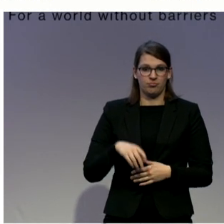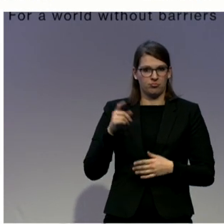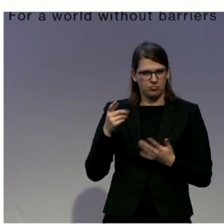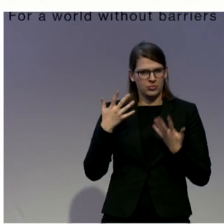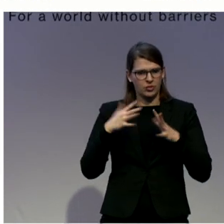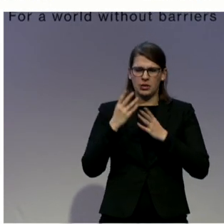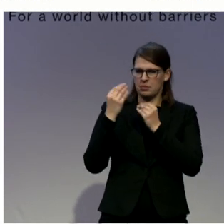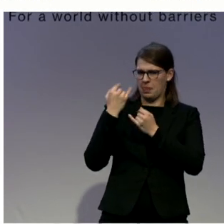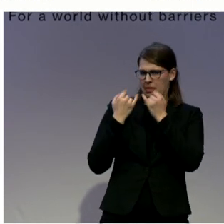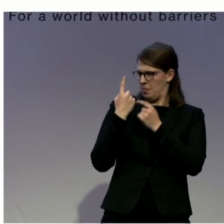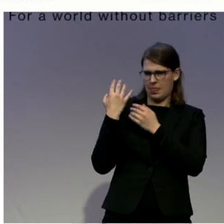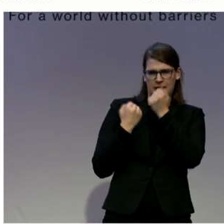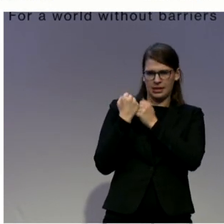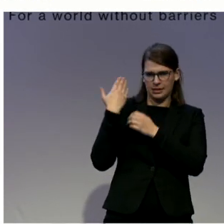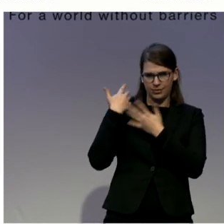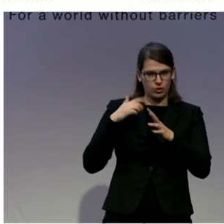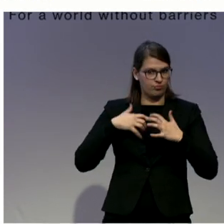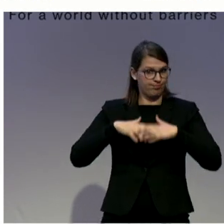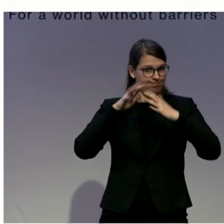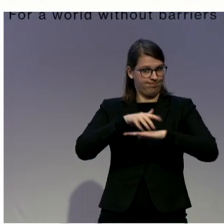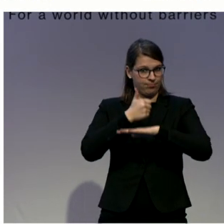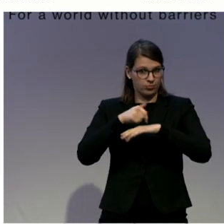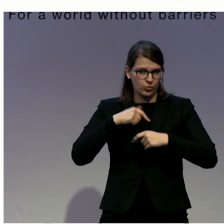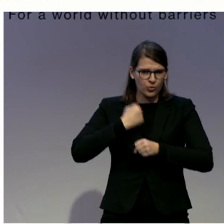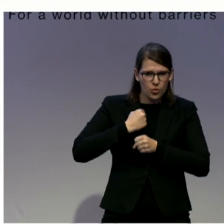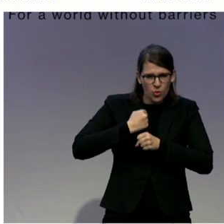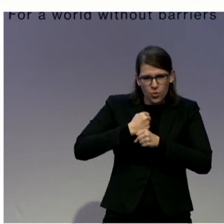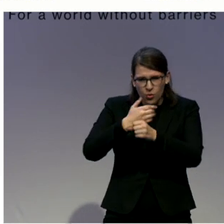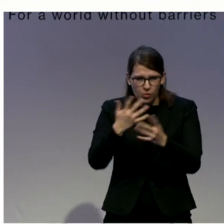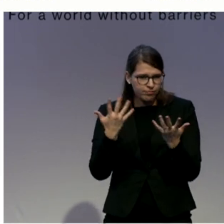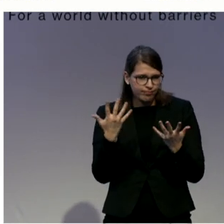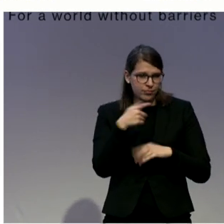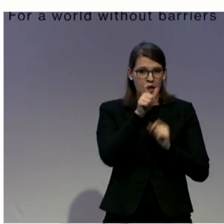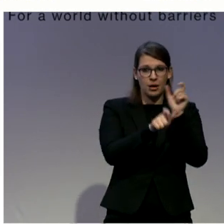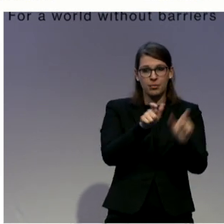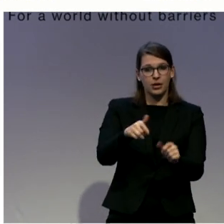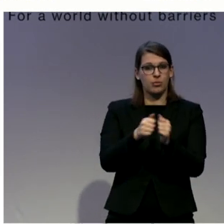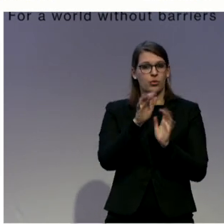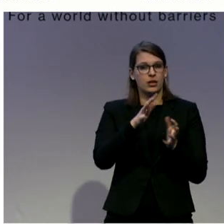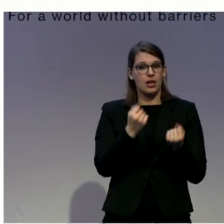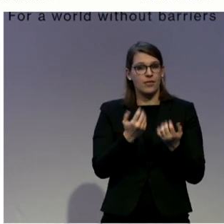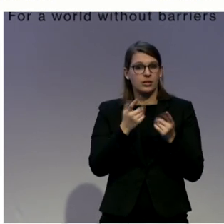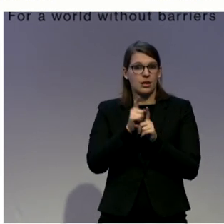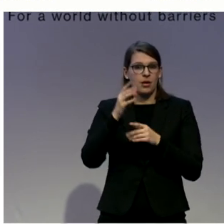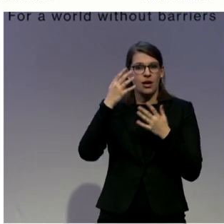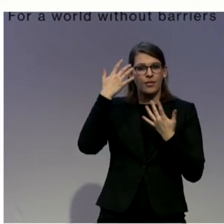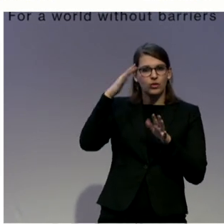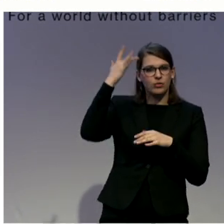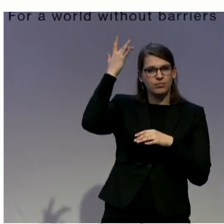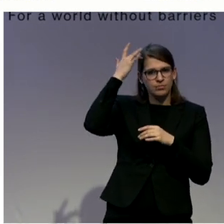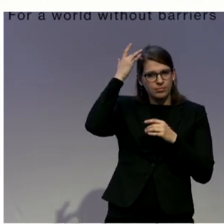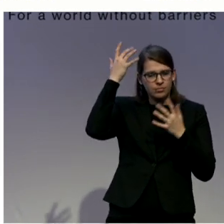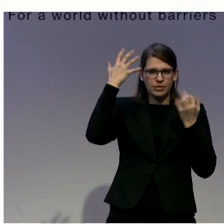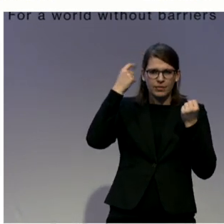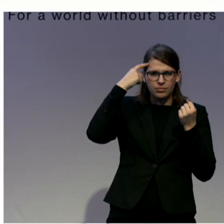survivors of a brain injury. And we've grown from being a small self-help organisation 40 years ago to